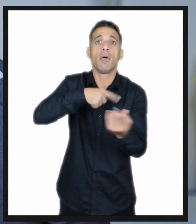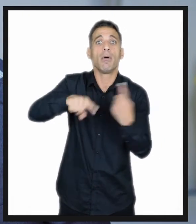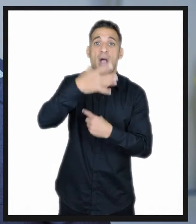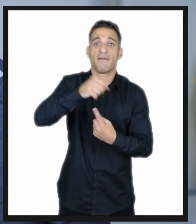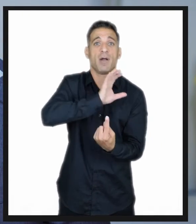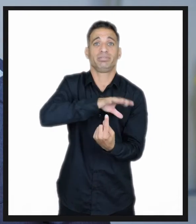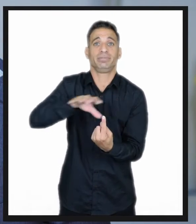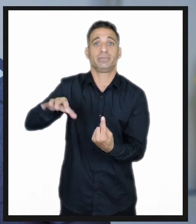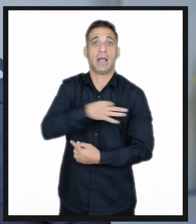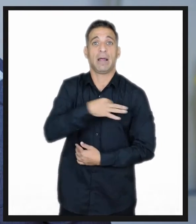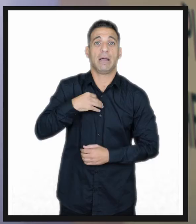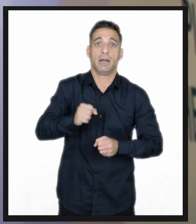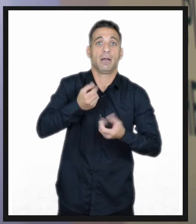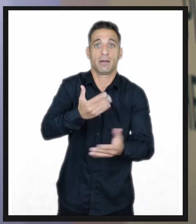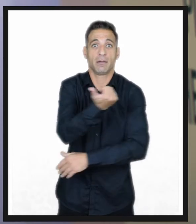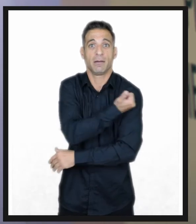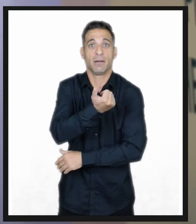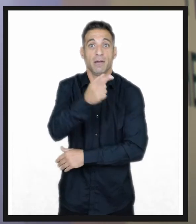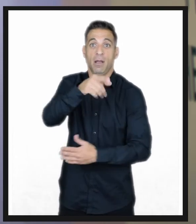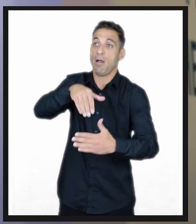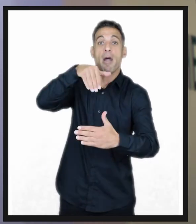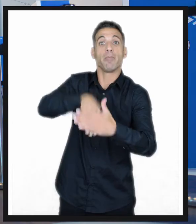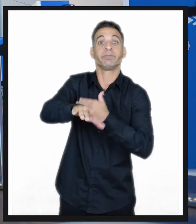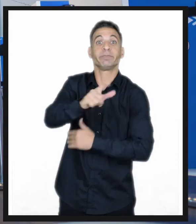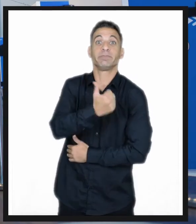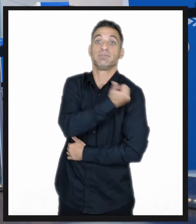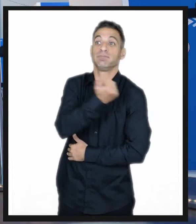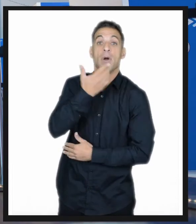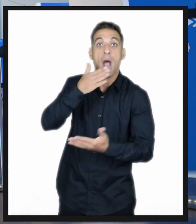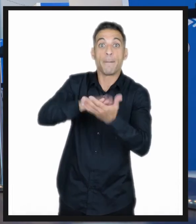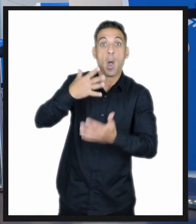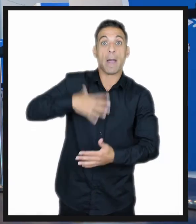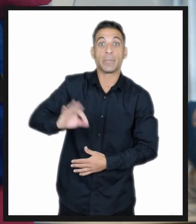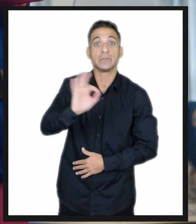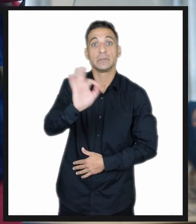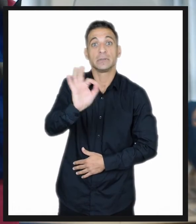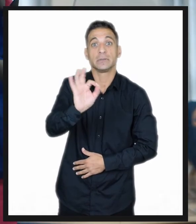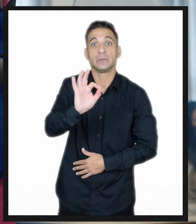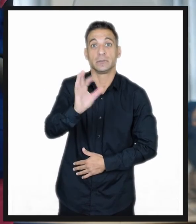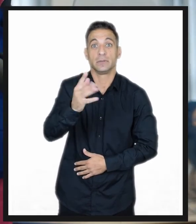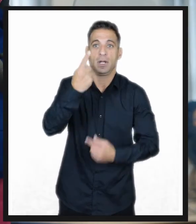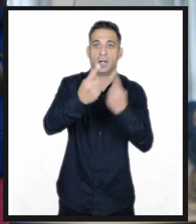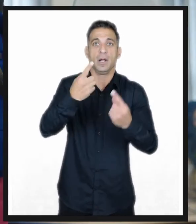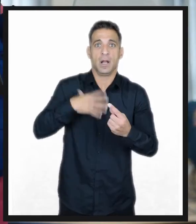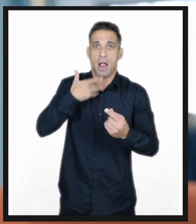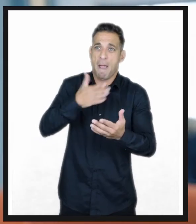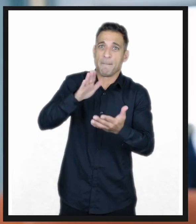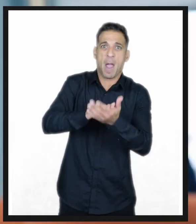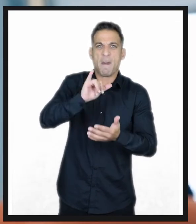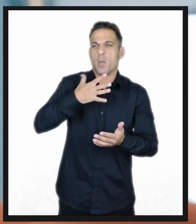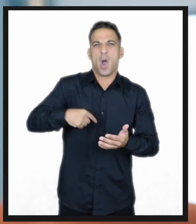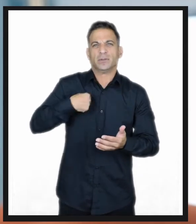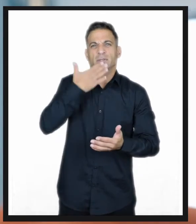clinics where you can walk into the clinic and have the vaccine without an appointment. But you can always make an appointment if you prefer to do this.